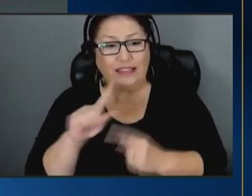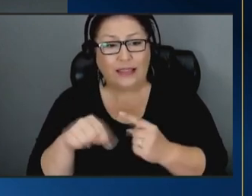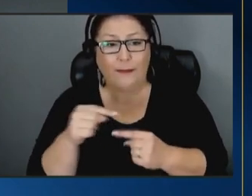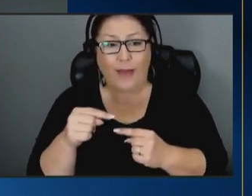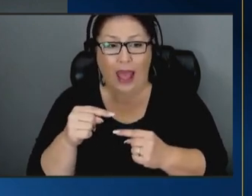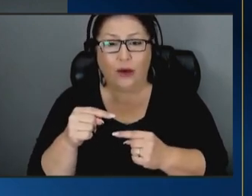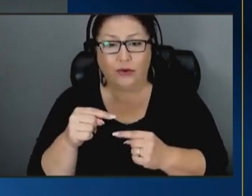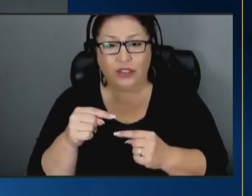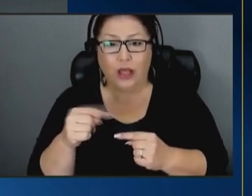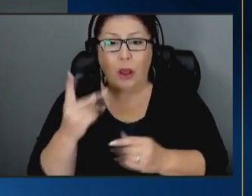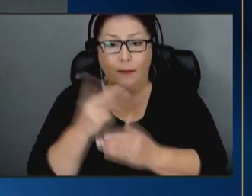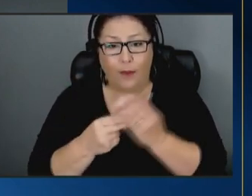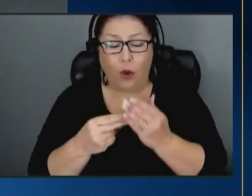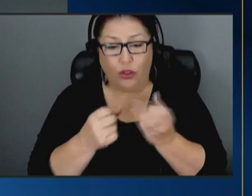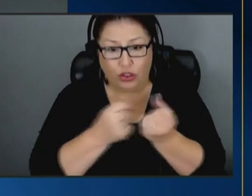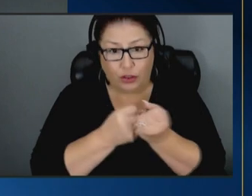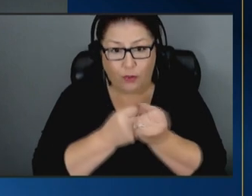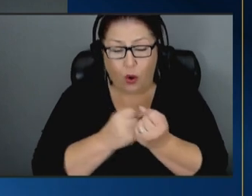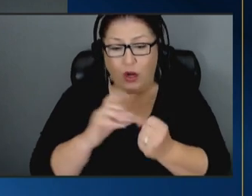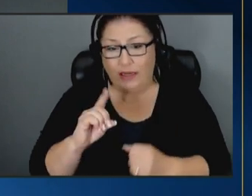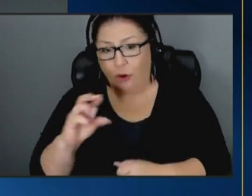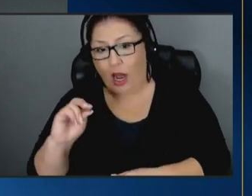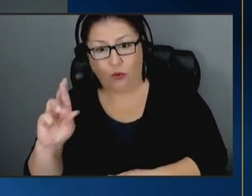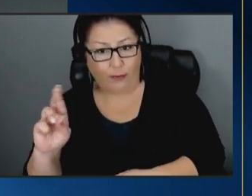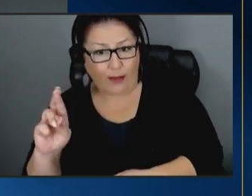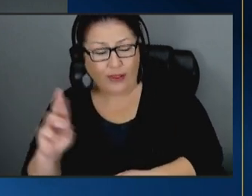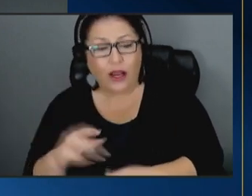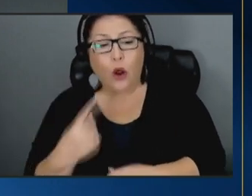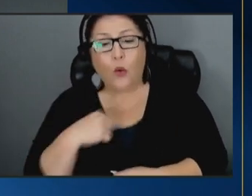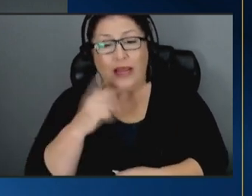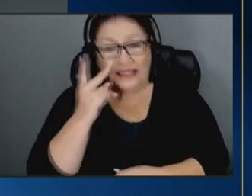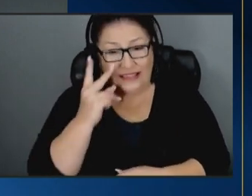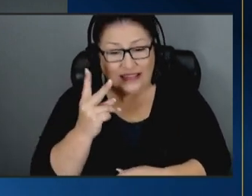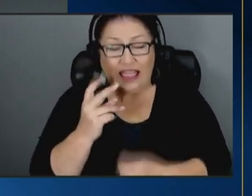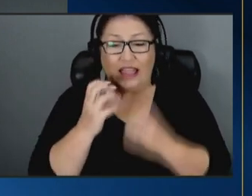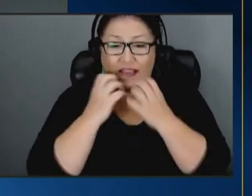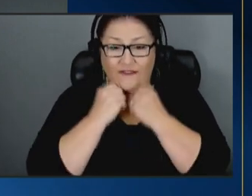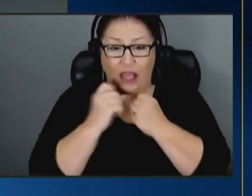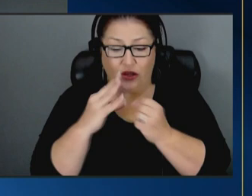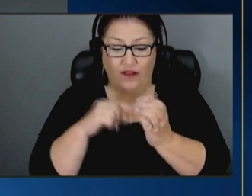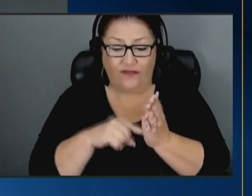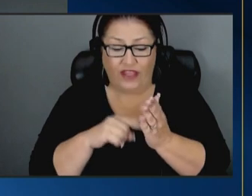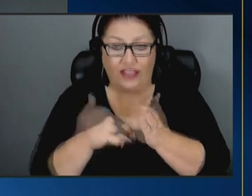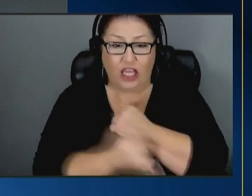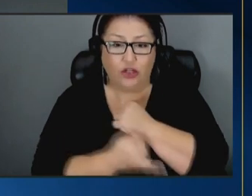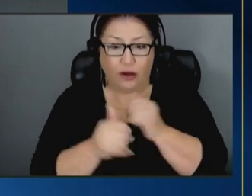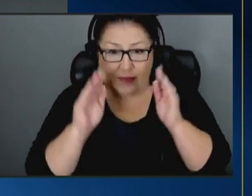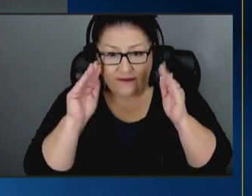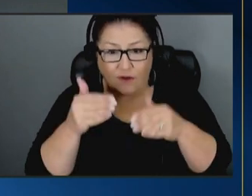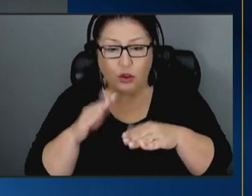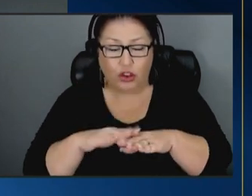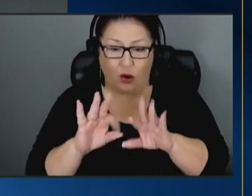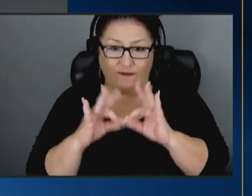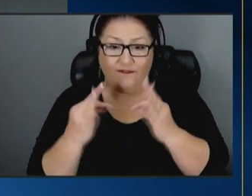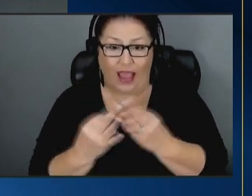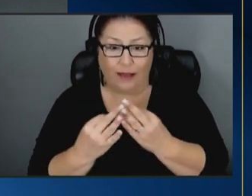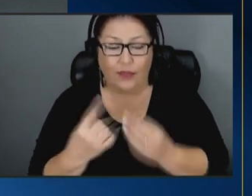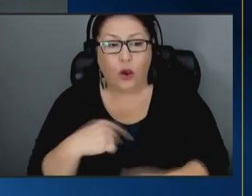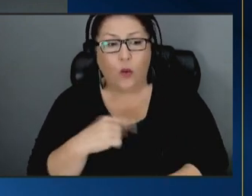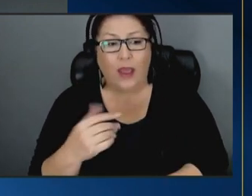support and it's one of the things that where we do see the values of this country being centered on families we have a